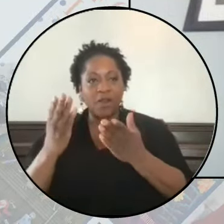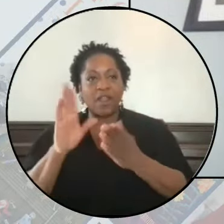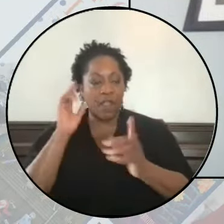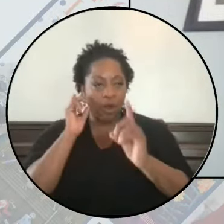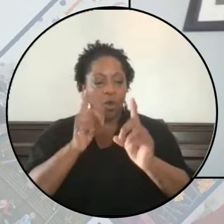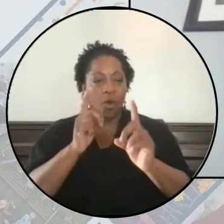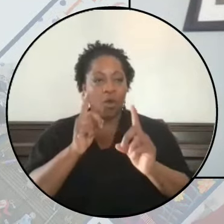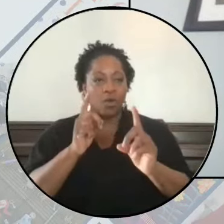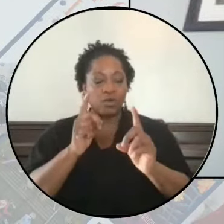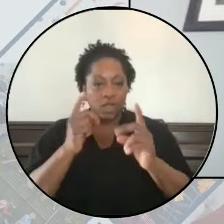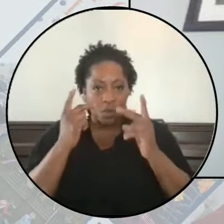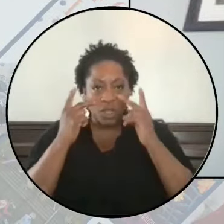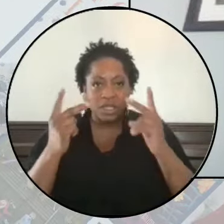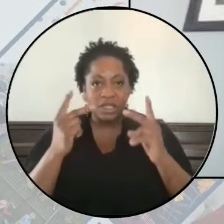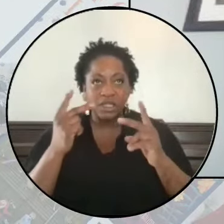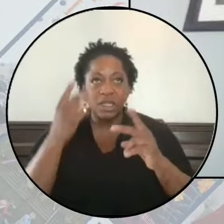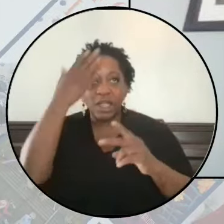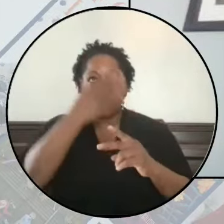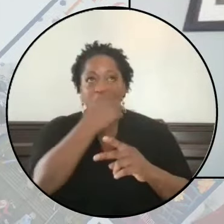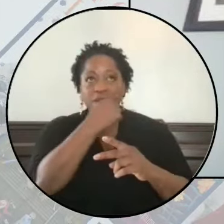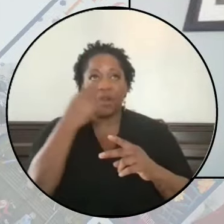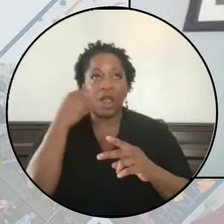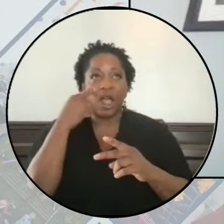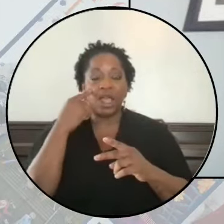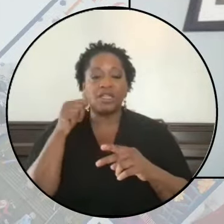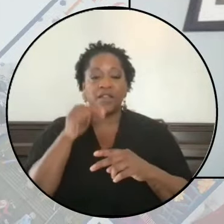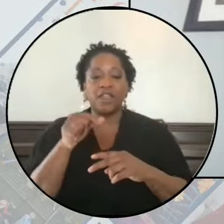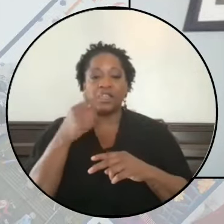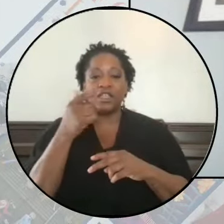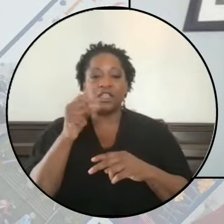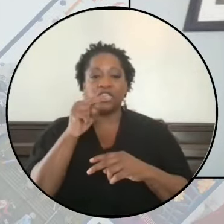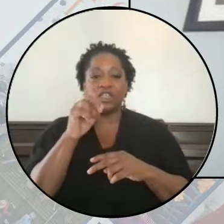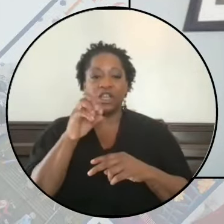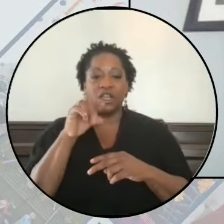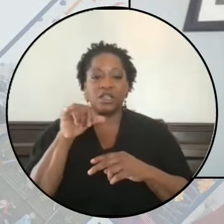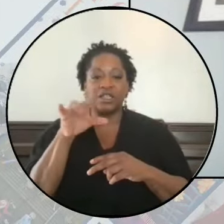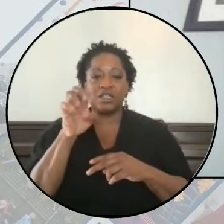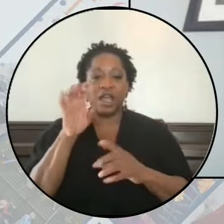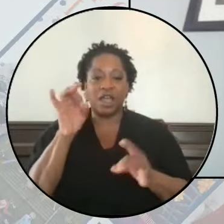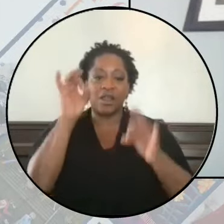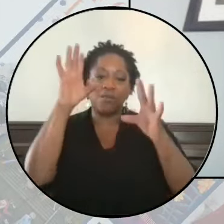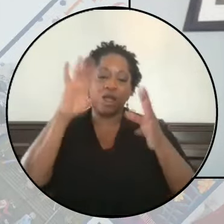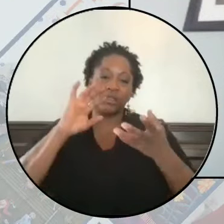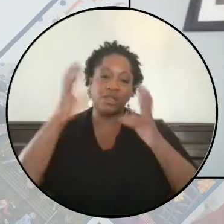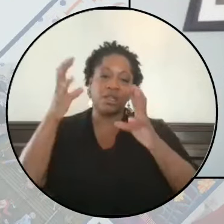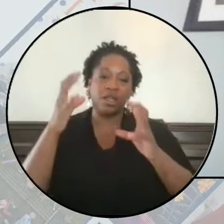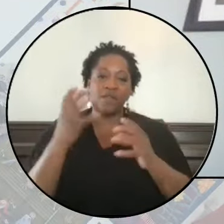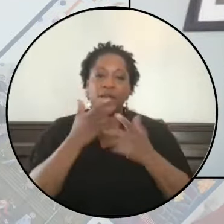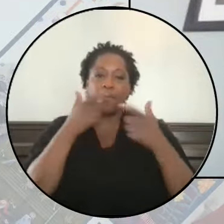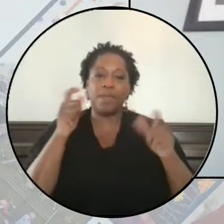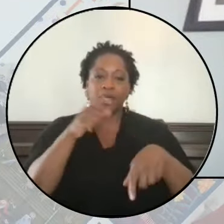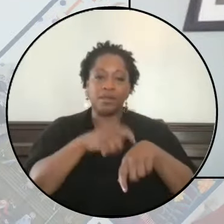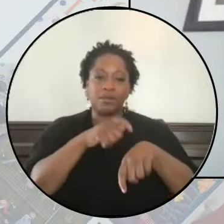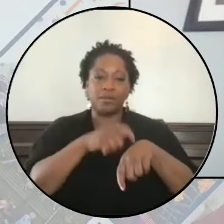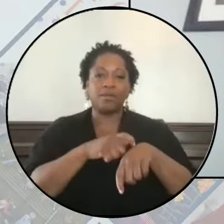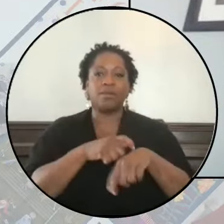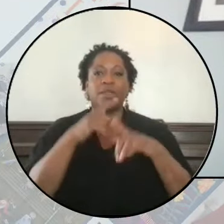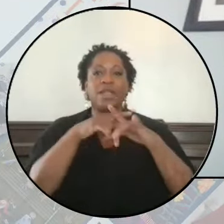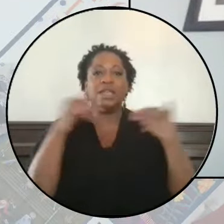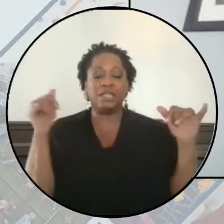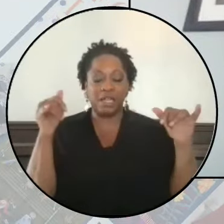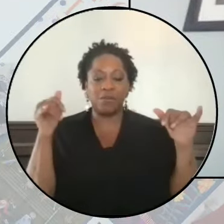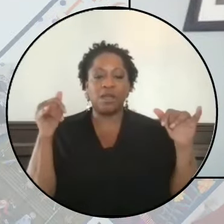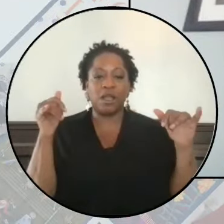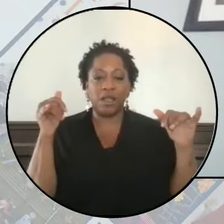eyes. This is nothing short of a genocide and atrocity of historic proportions. At the same